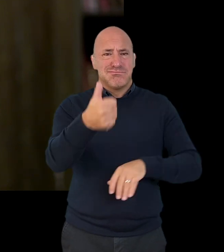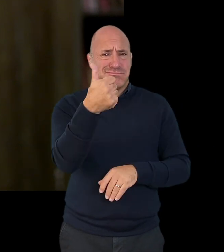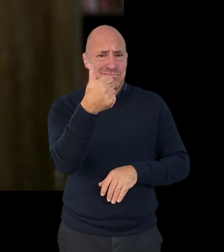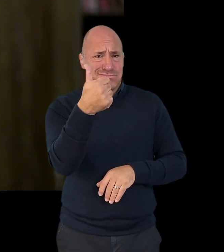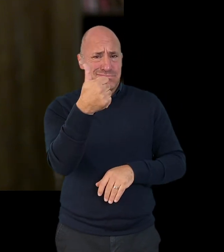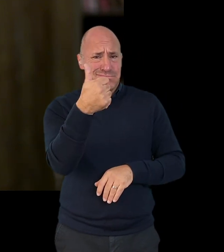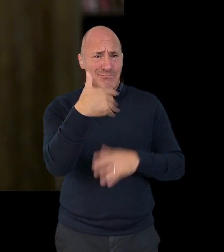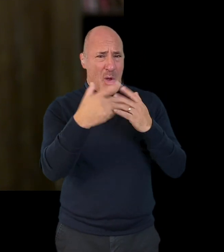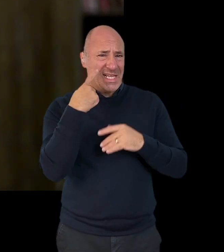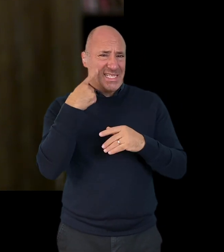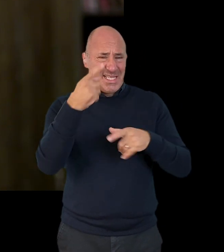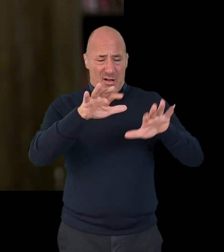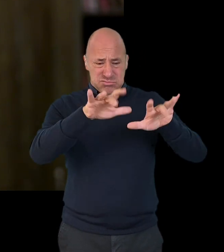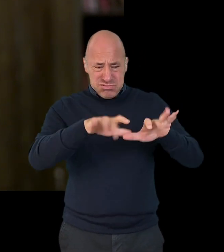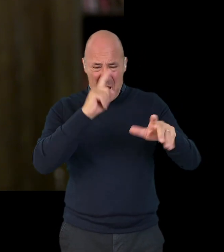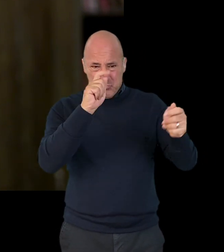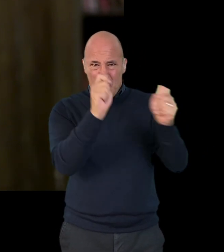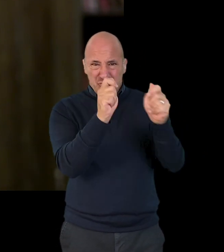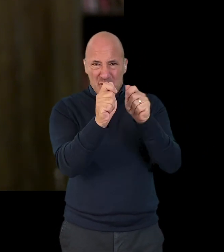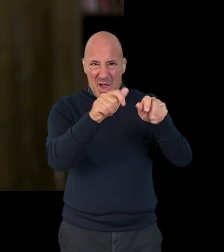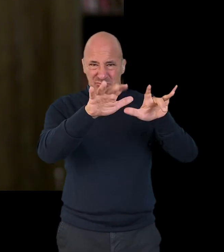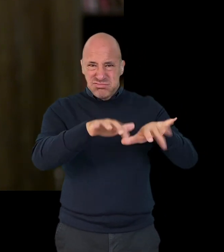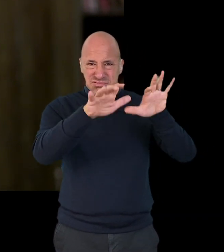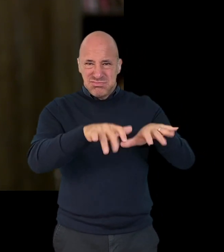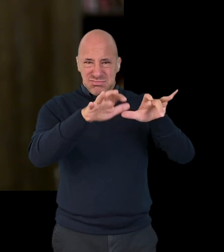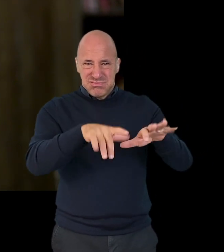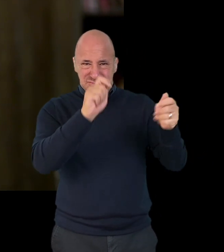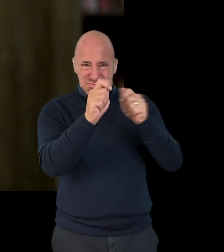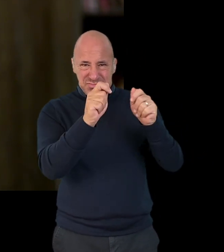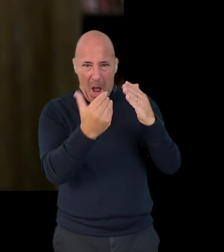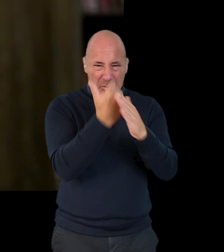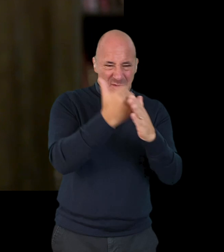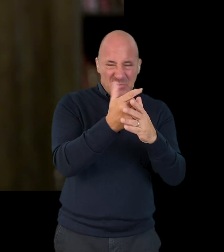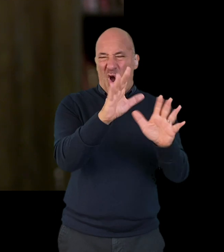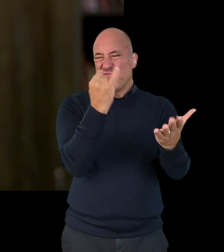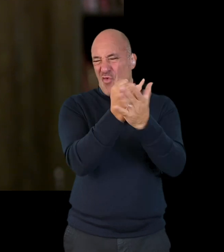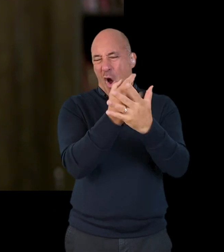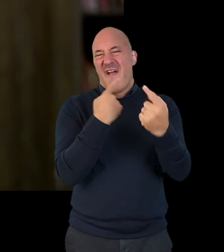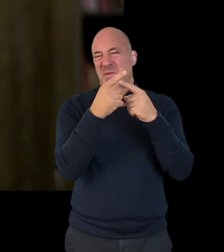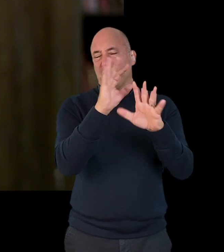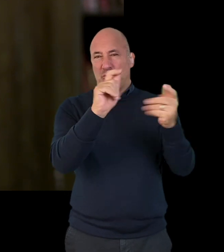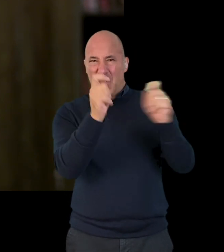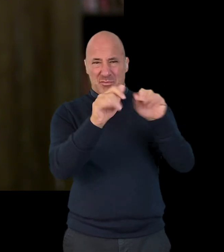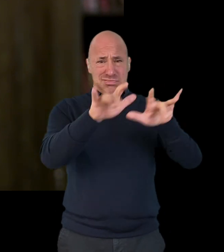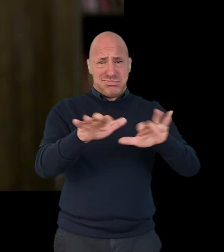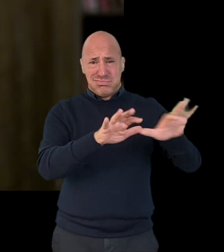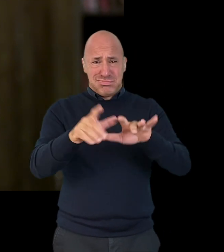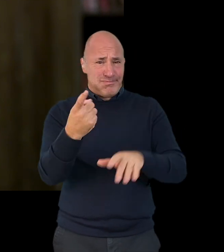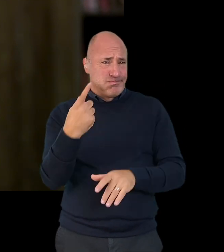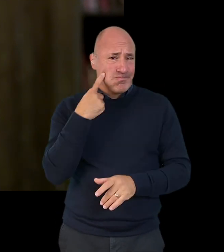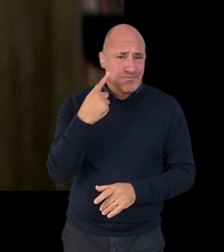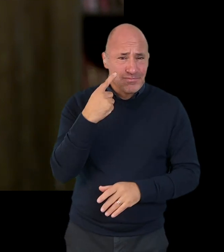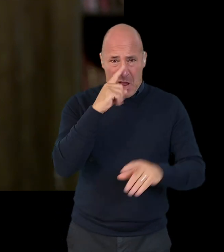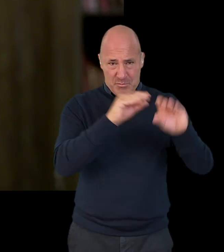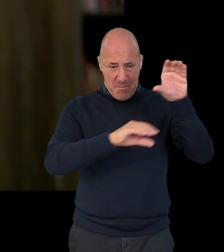to a word processor, obviously it's much easier if it's word processed. You can change it. You can update it. You can correct it. You can put